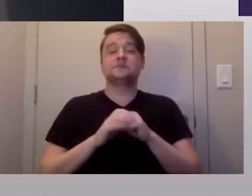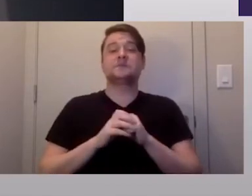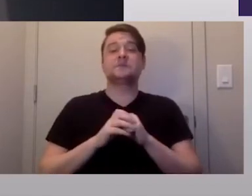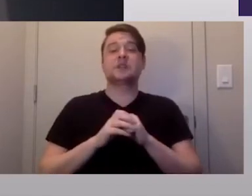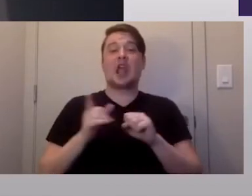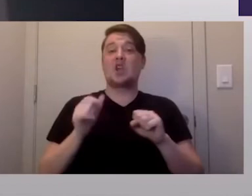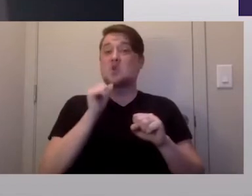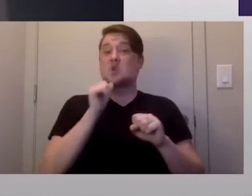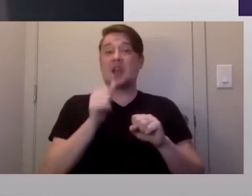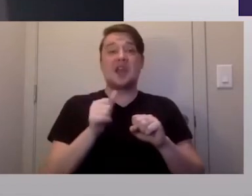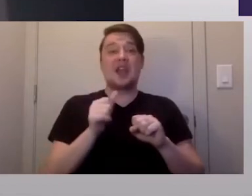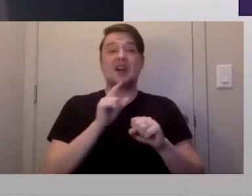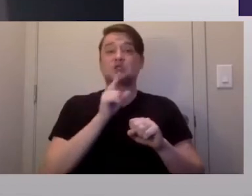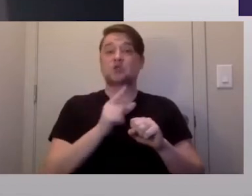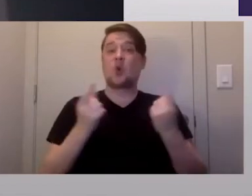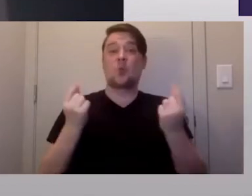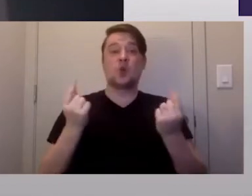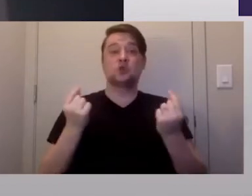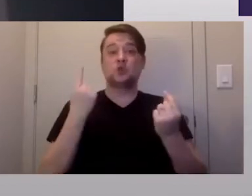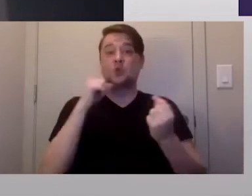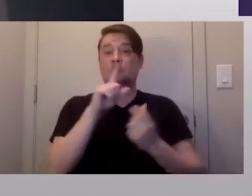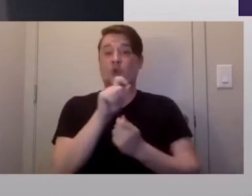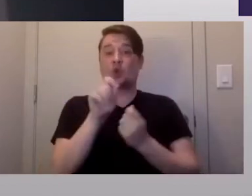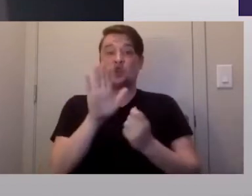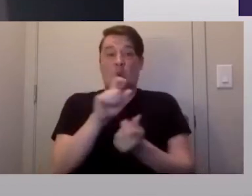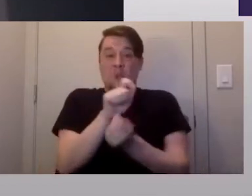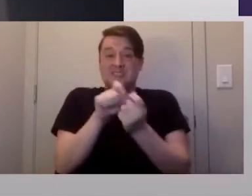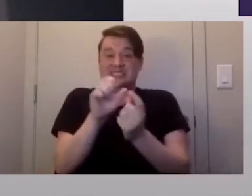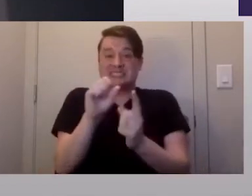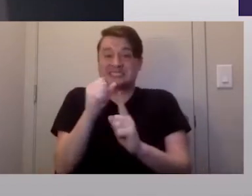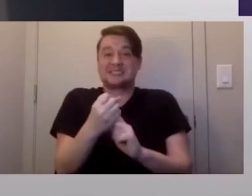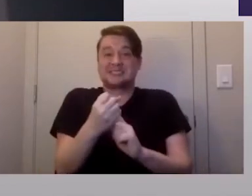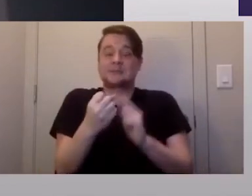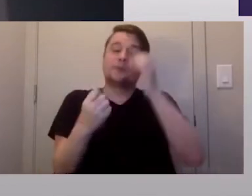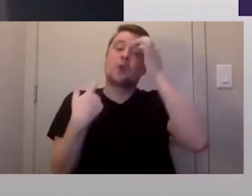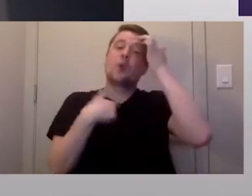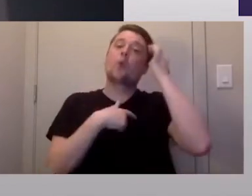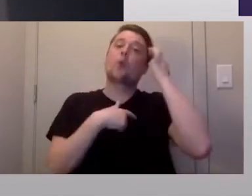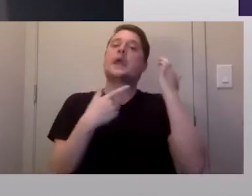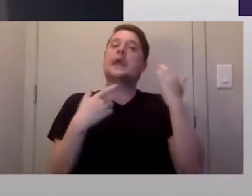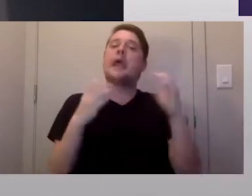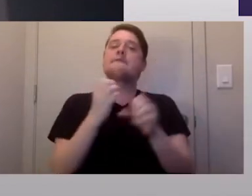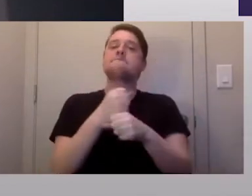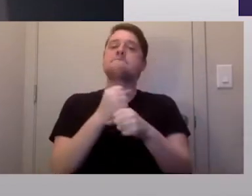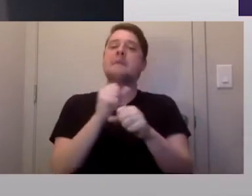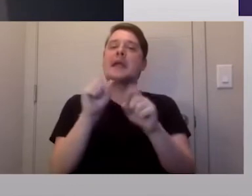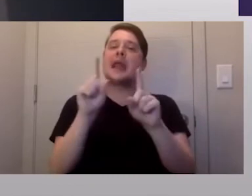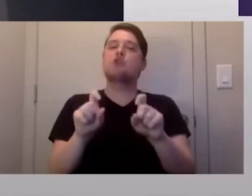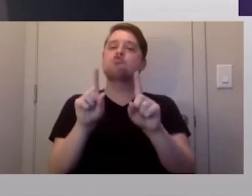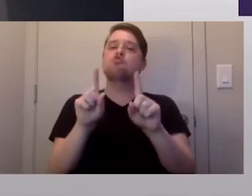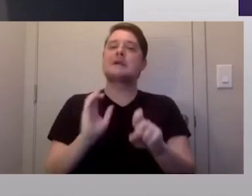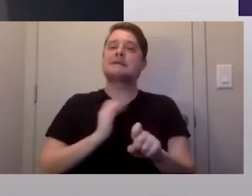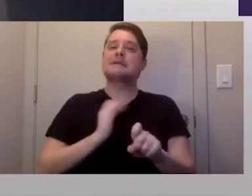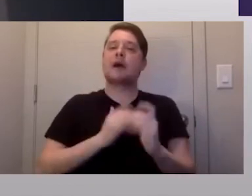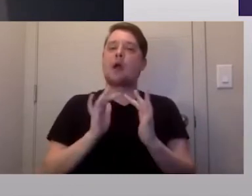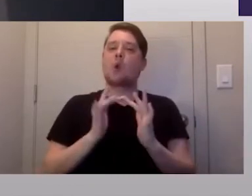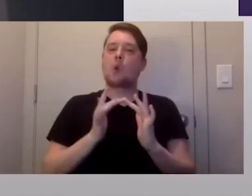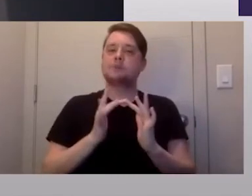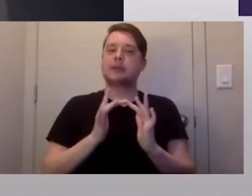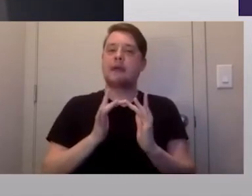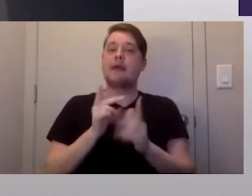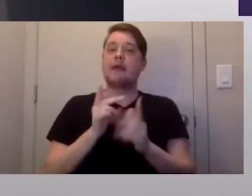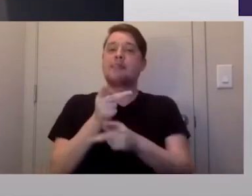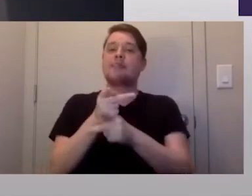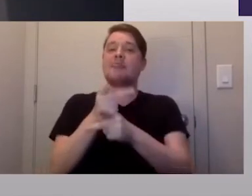not sure what to do for your particular situation, we've built out a quiz on our website that caregivers